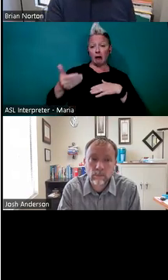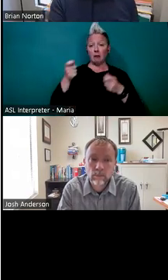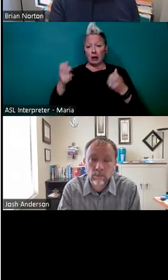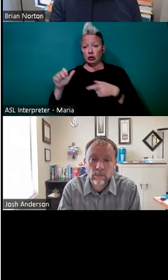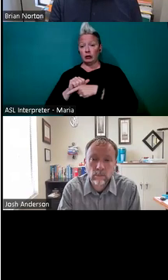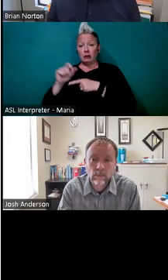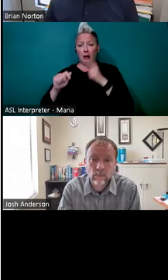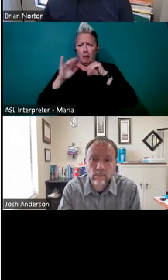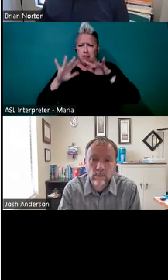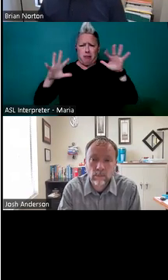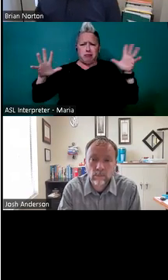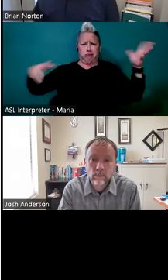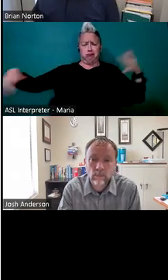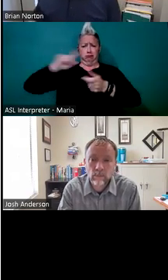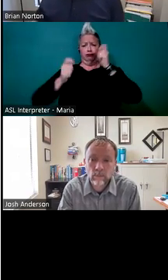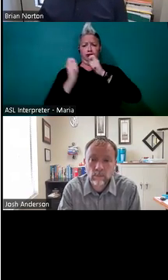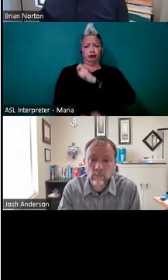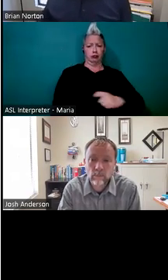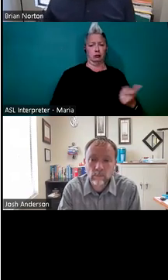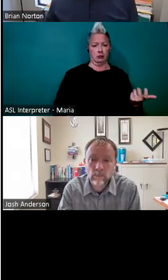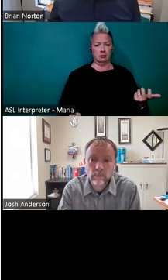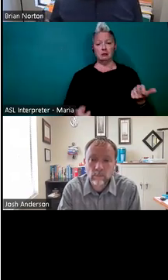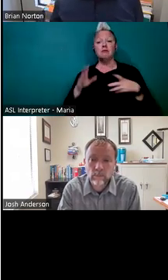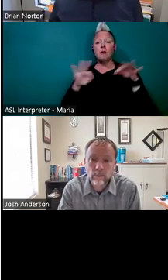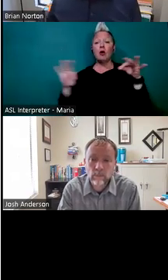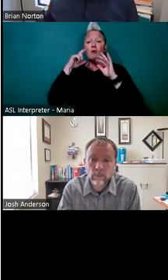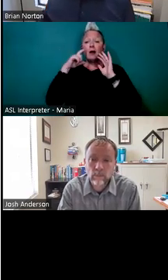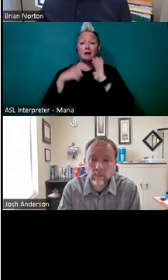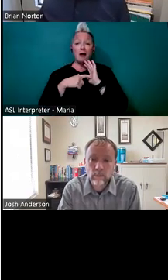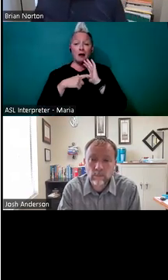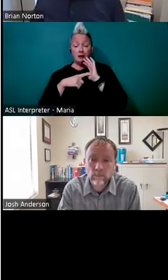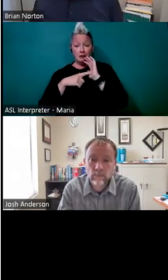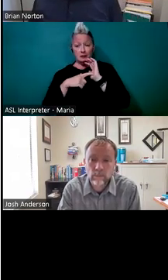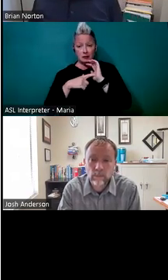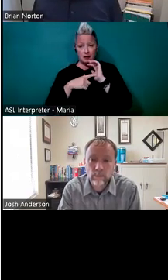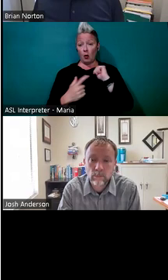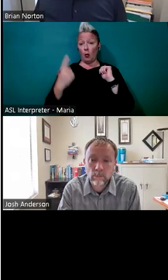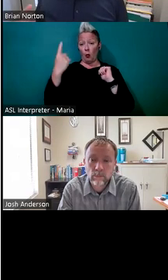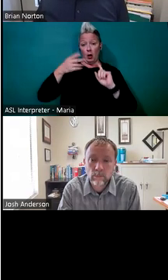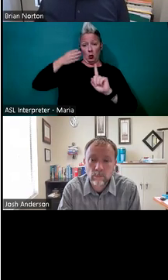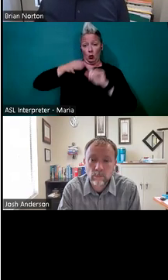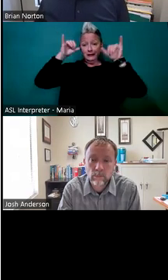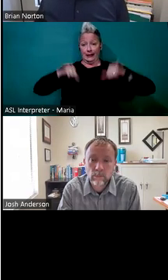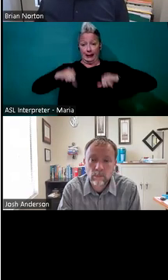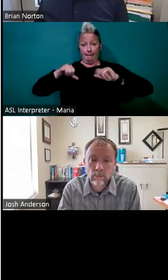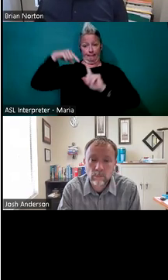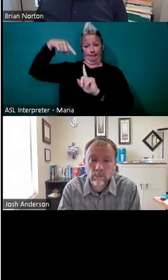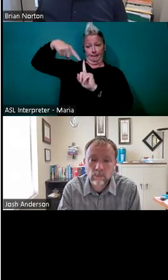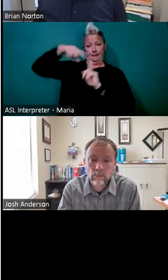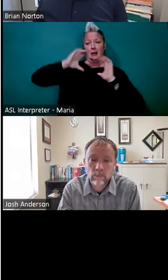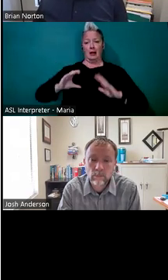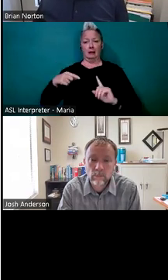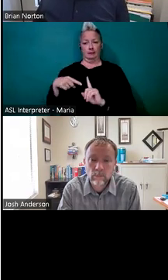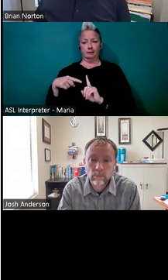maybe it's coworkers, et cetera, it's important to recognize that the client is the only constant in the equation. Um,